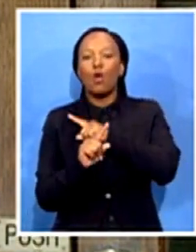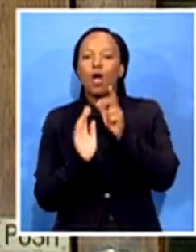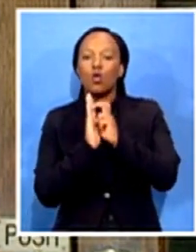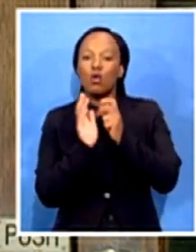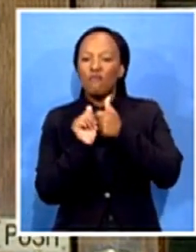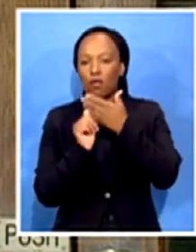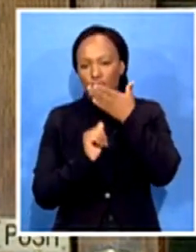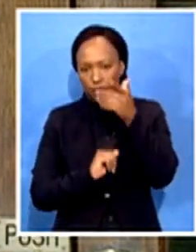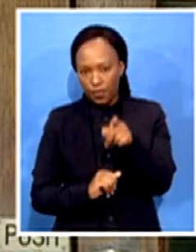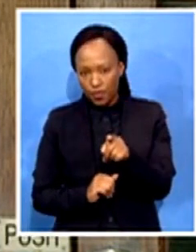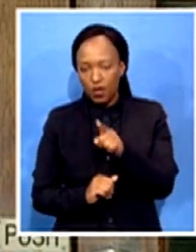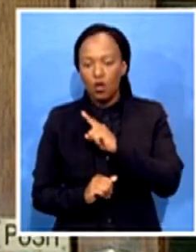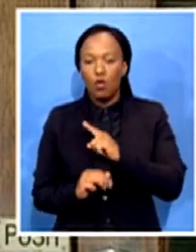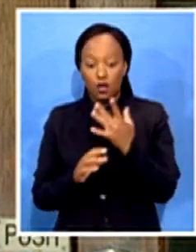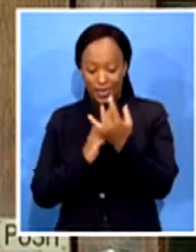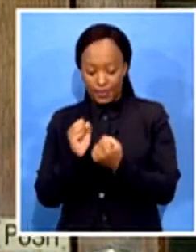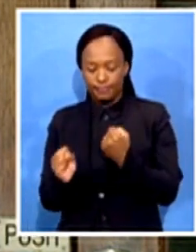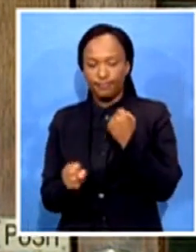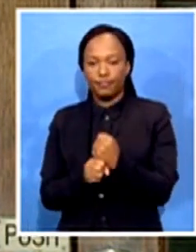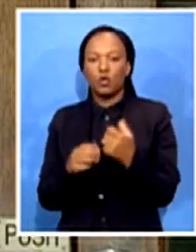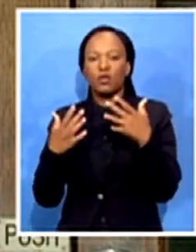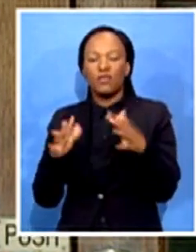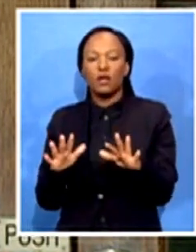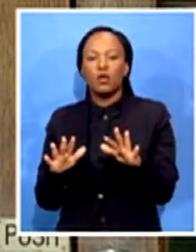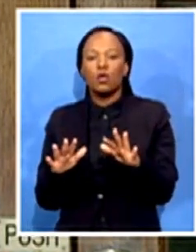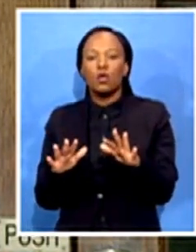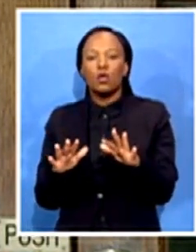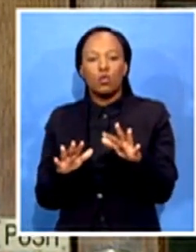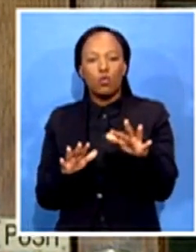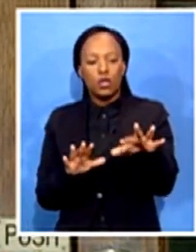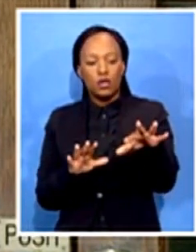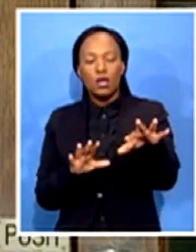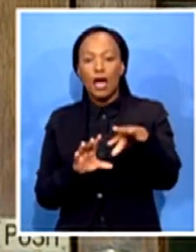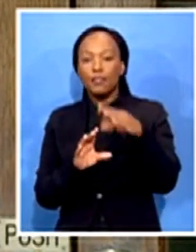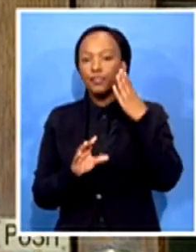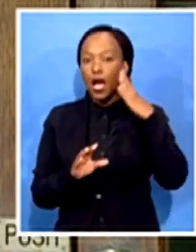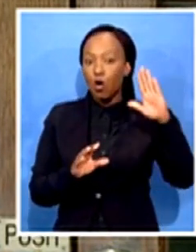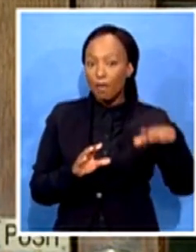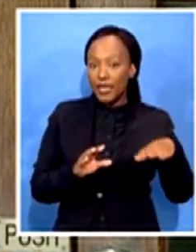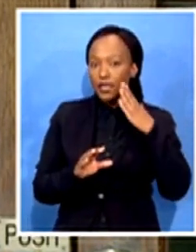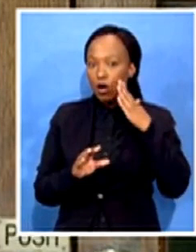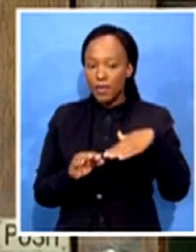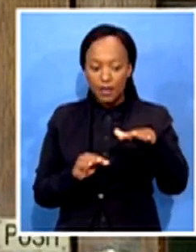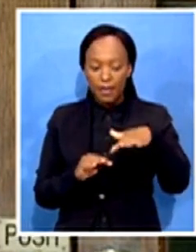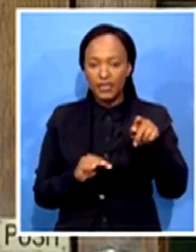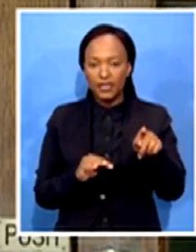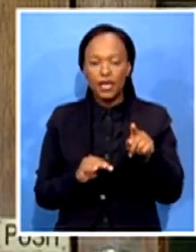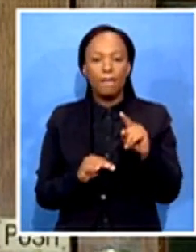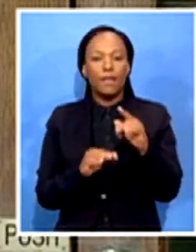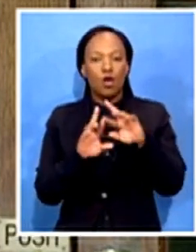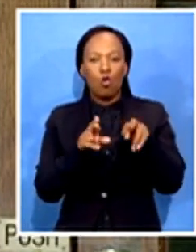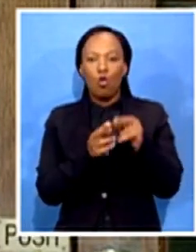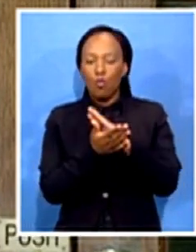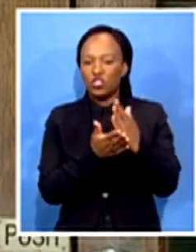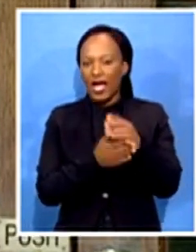in terms of accommodation, where these markers are accommodated, they are not sharing room. the past, they were sharing room. We have made sure that